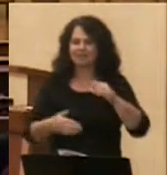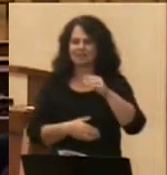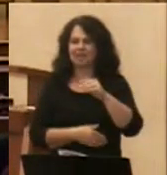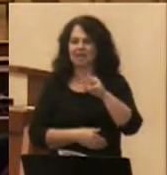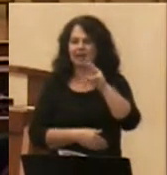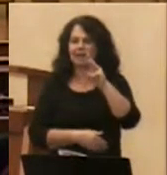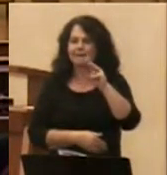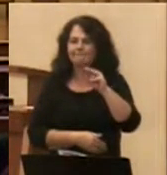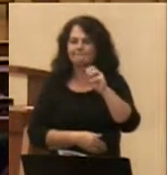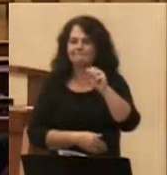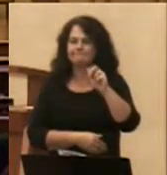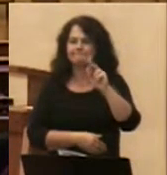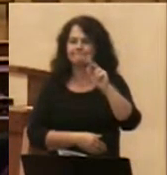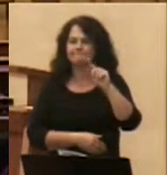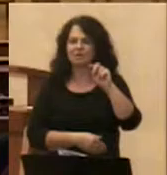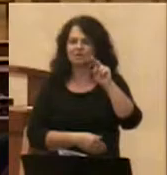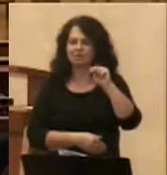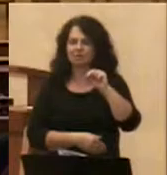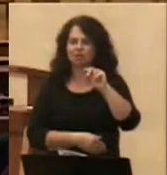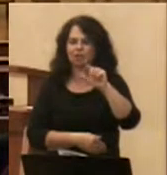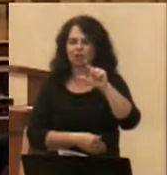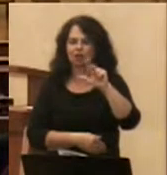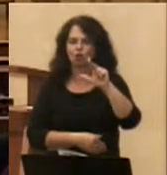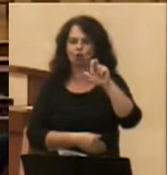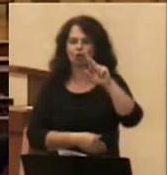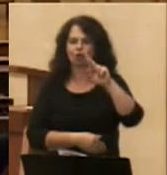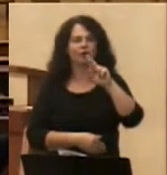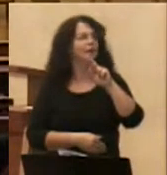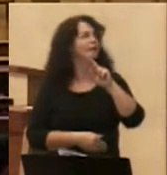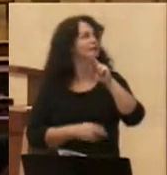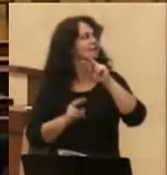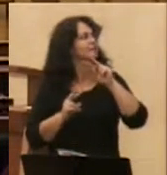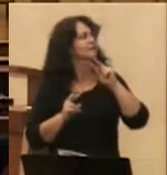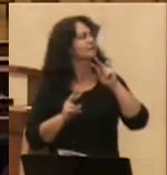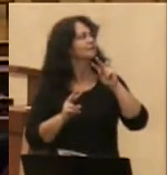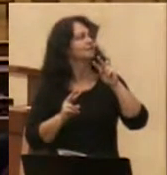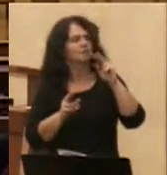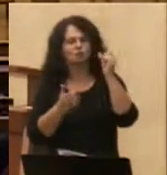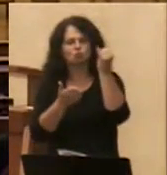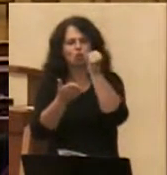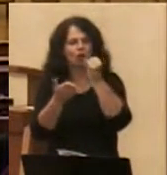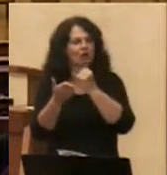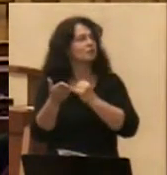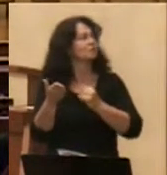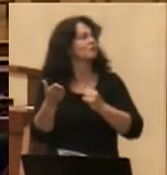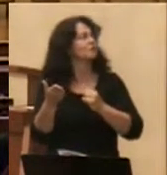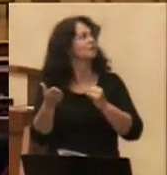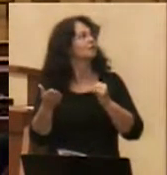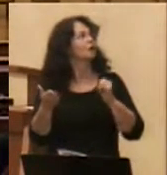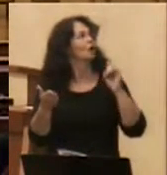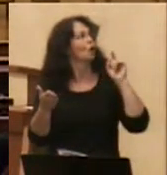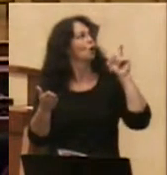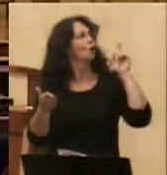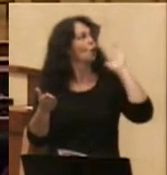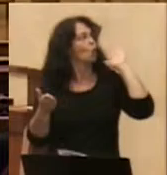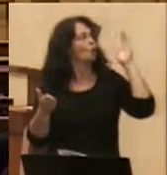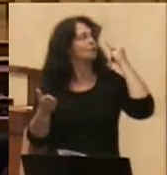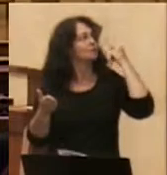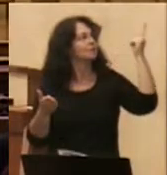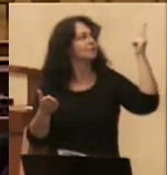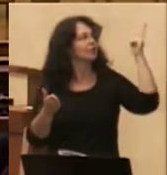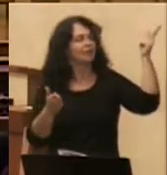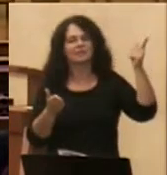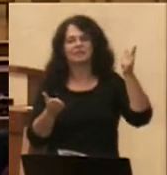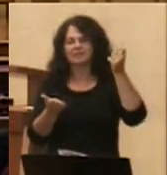draws into his own seal. It is a seal that we will see fairly frequently in churches and